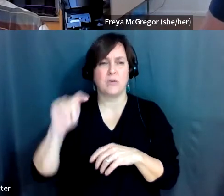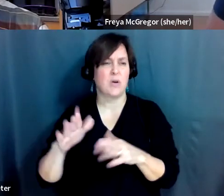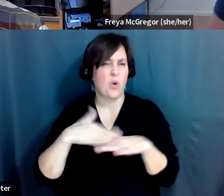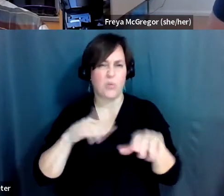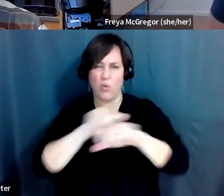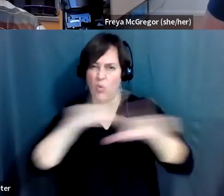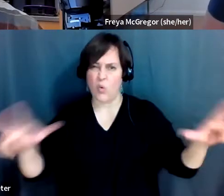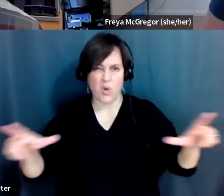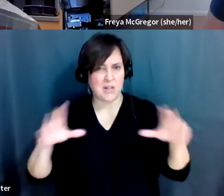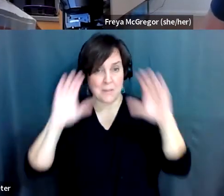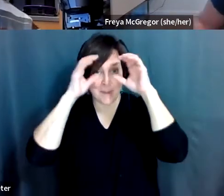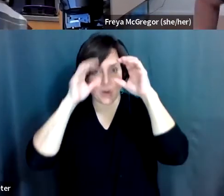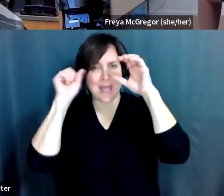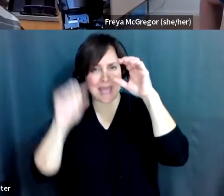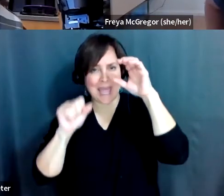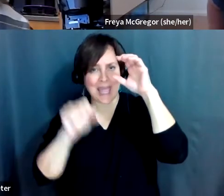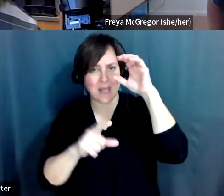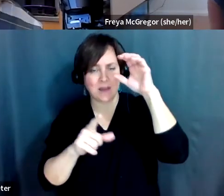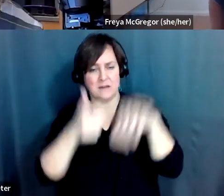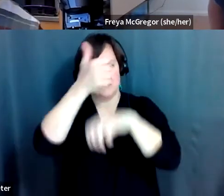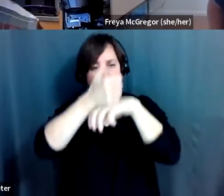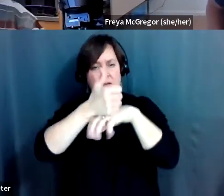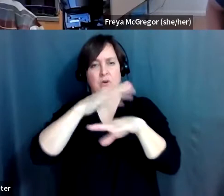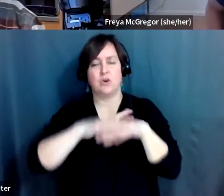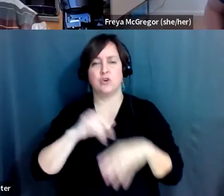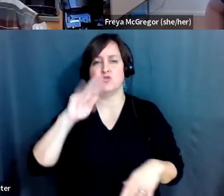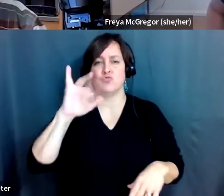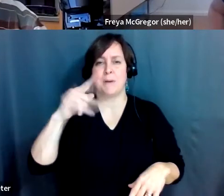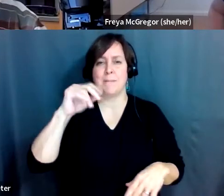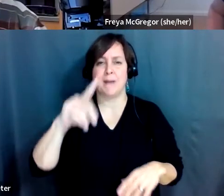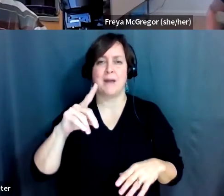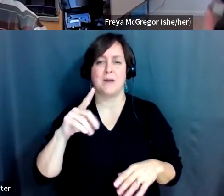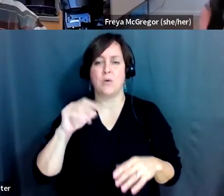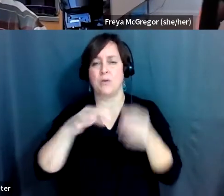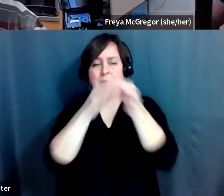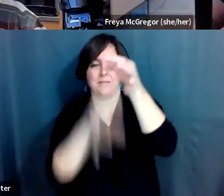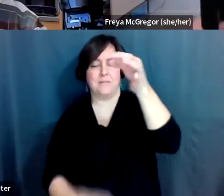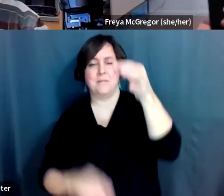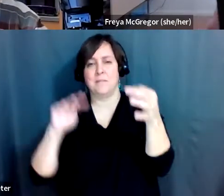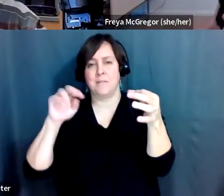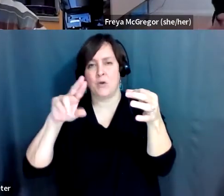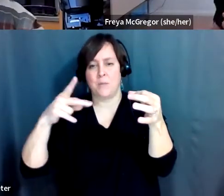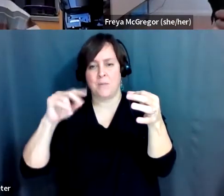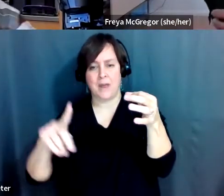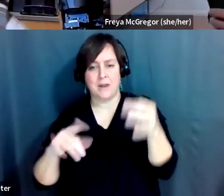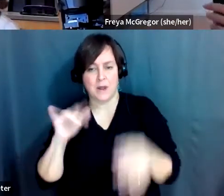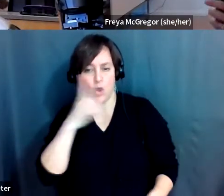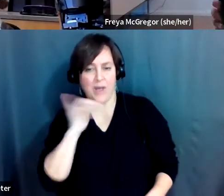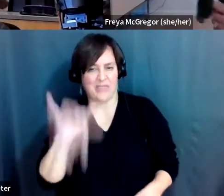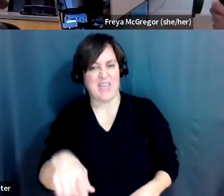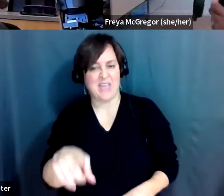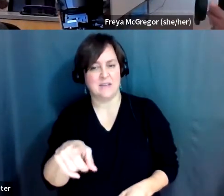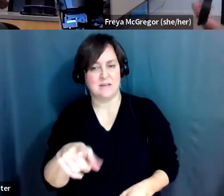has the ability to be mounted on a tripod or a monopod, but most people don't realize that. So, this is what it looks like.